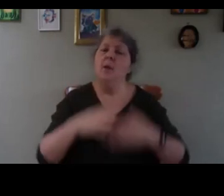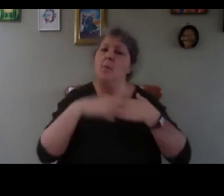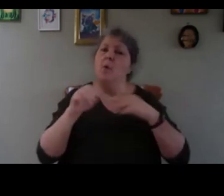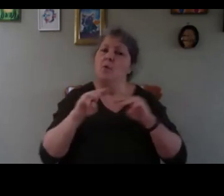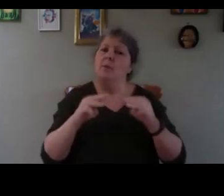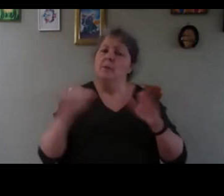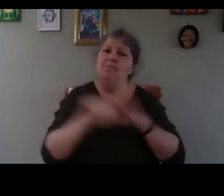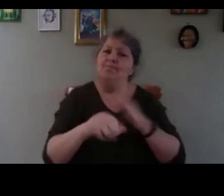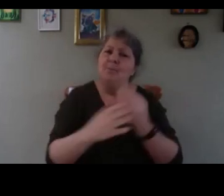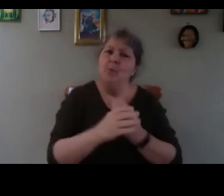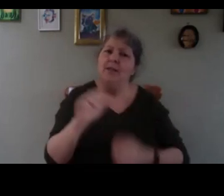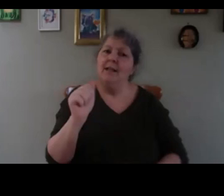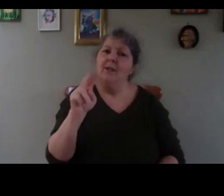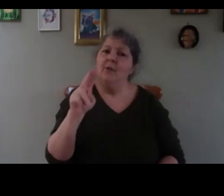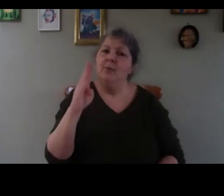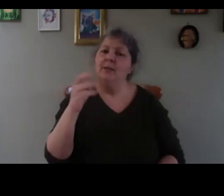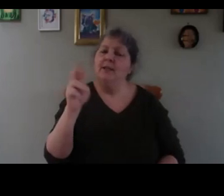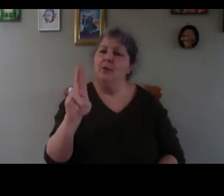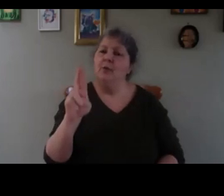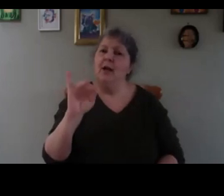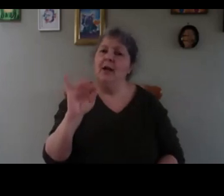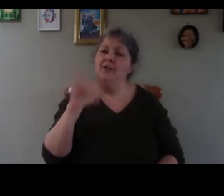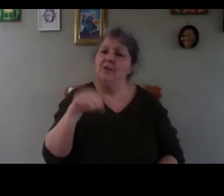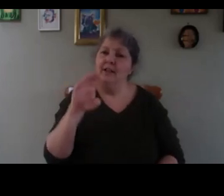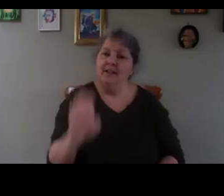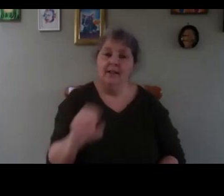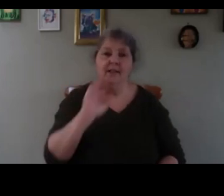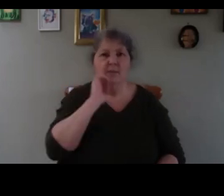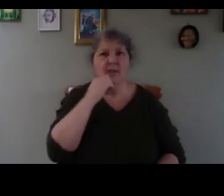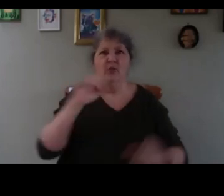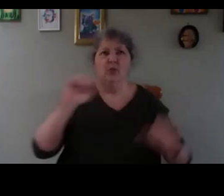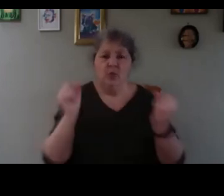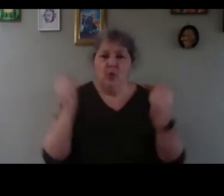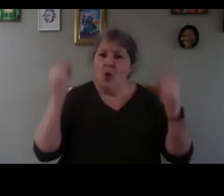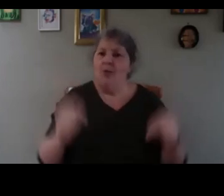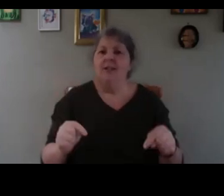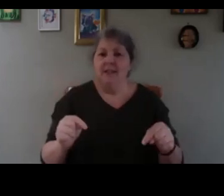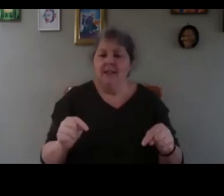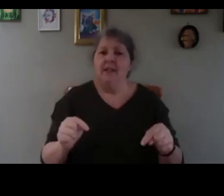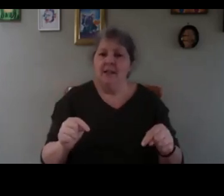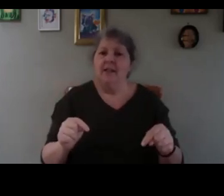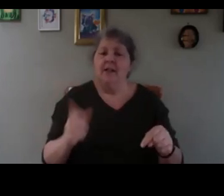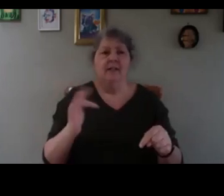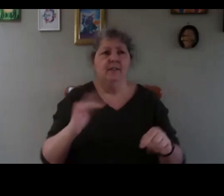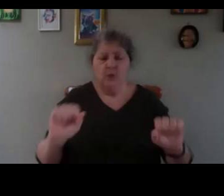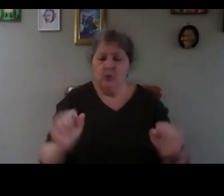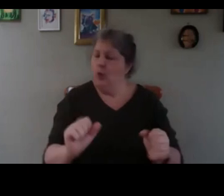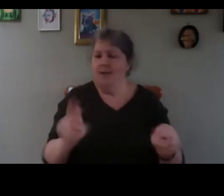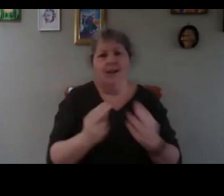it's just because it's too cold it's something with basil if it's too cold you get nothing